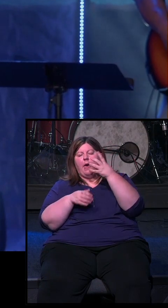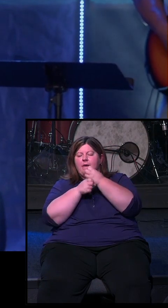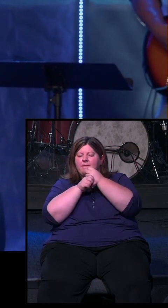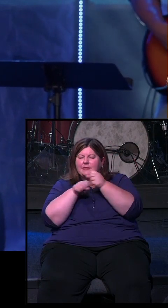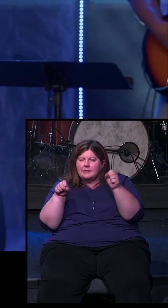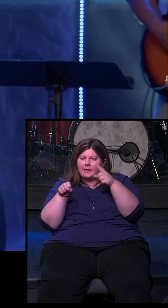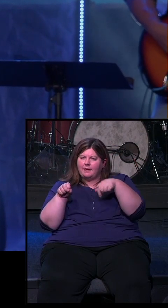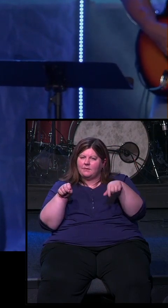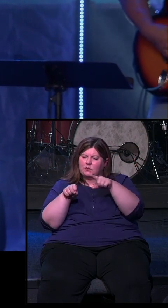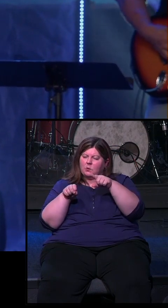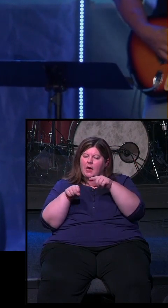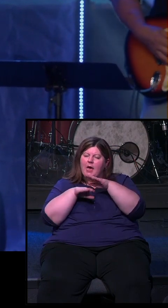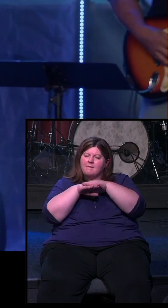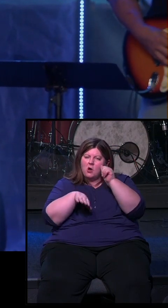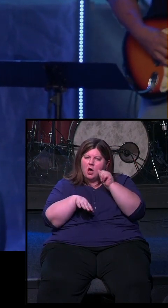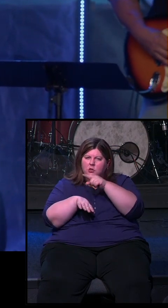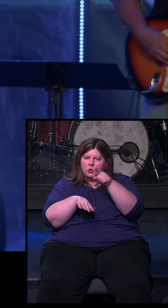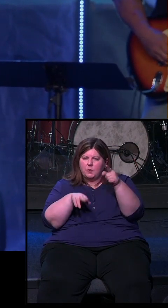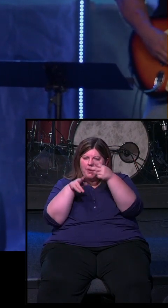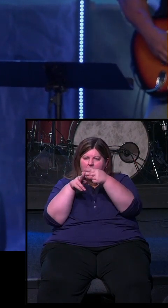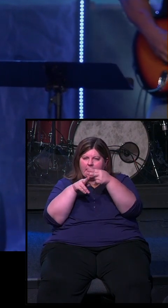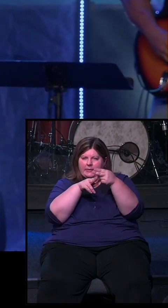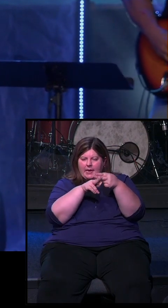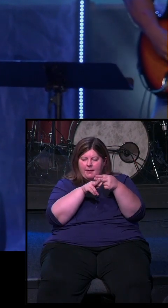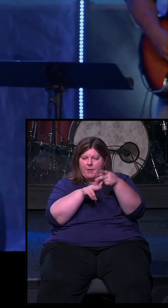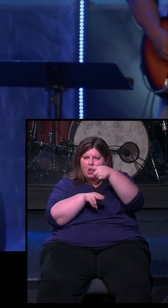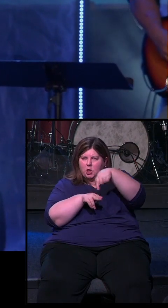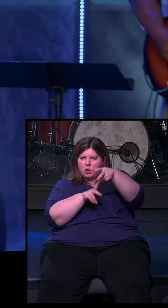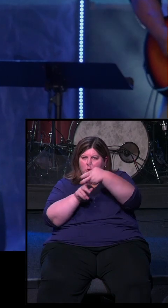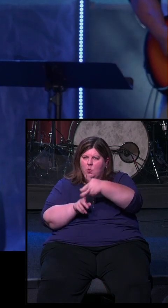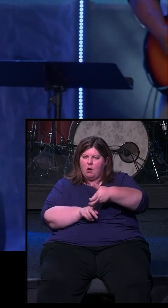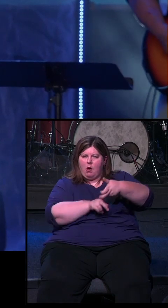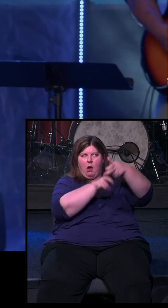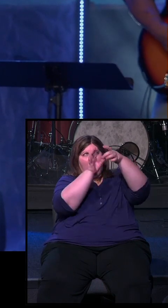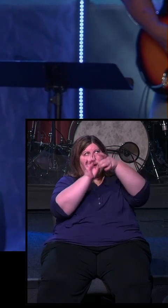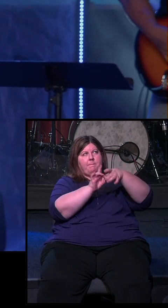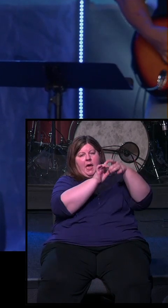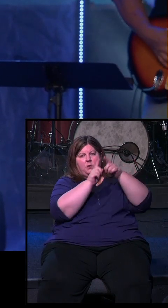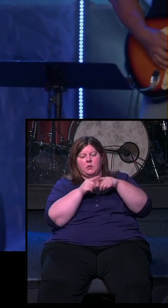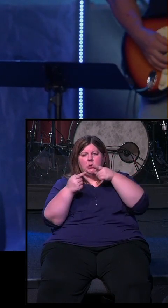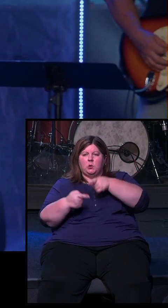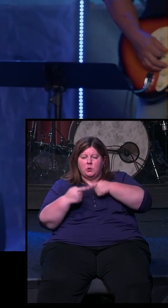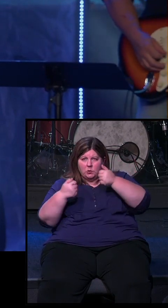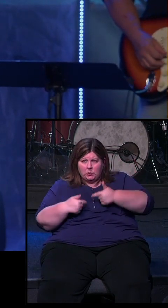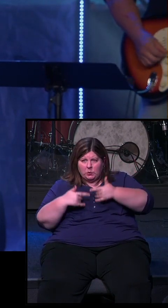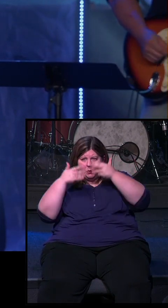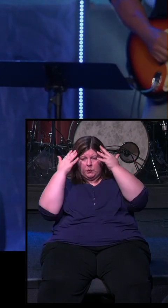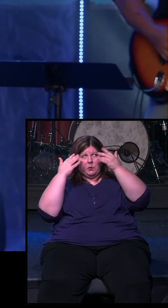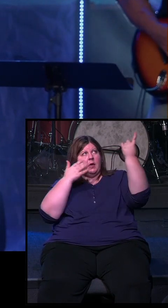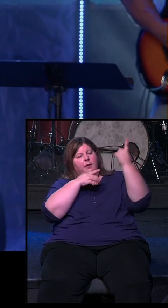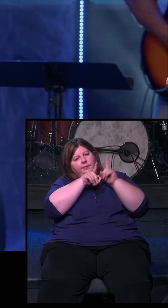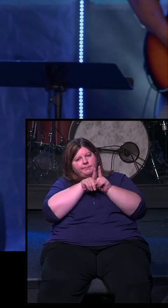speaking. I have called you by name. You are mine. When you go through the deep waters, I will be